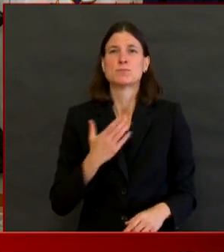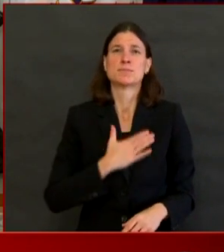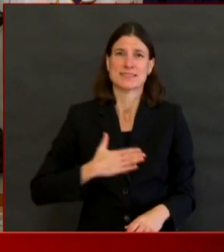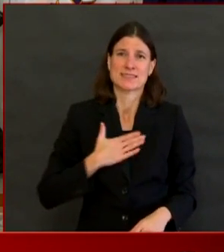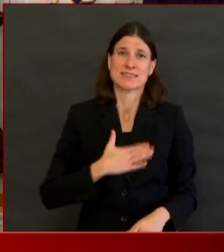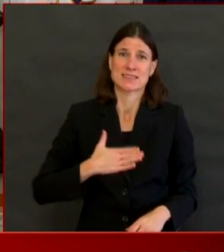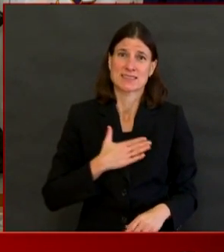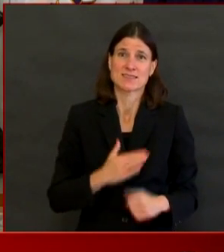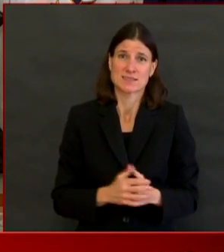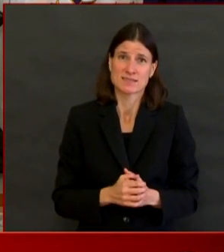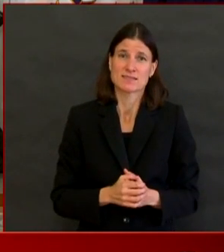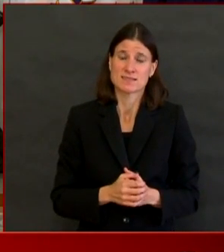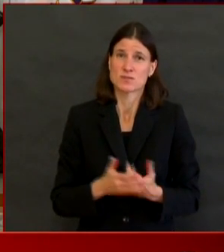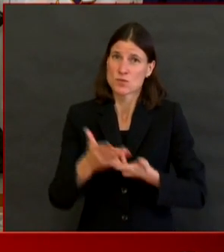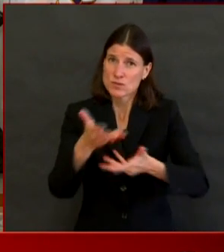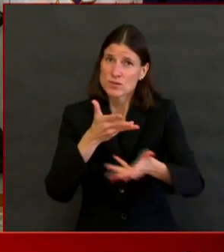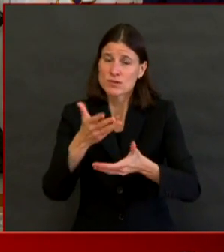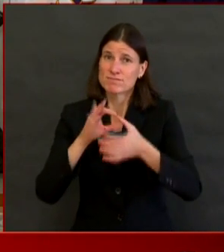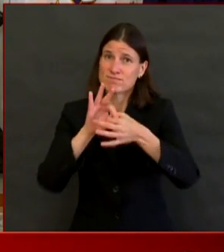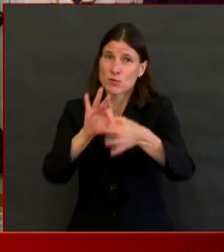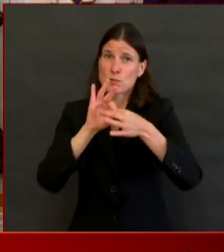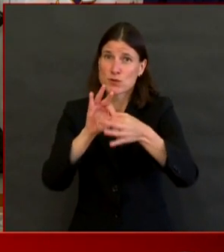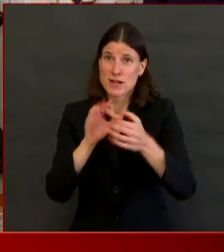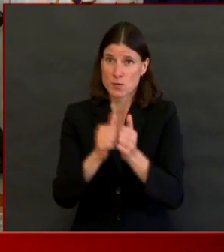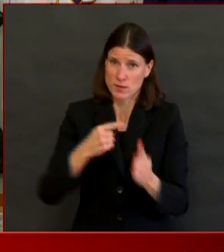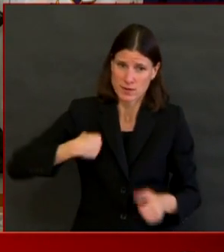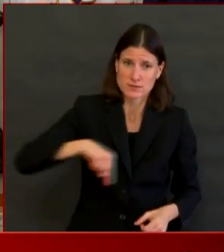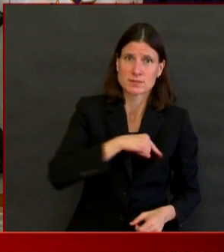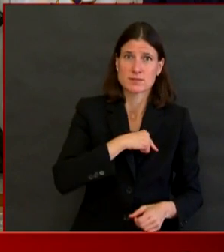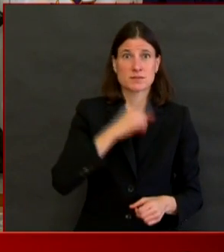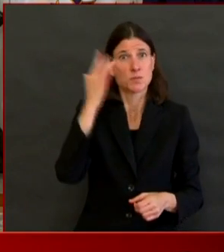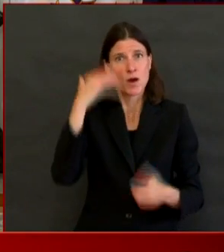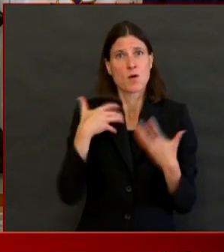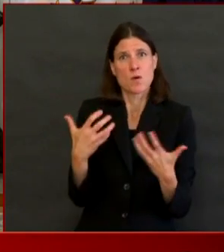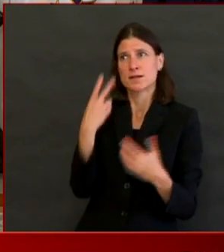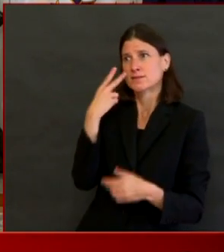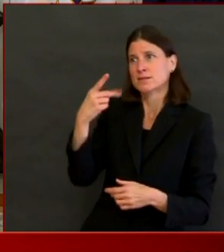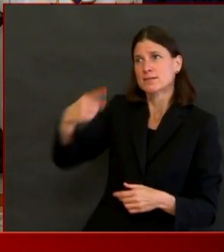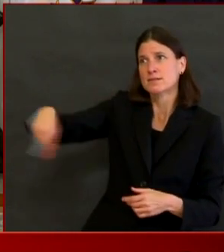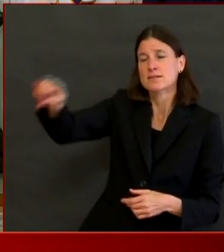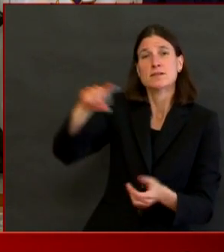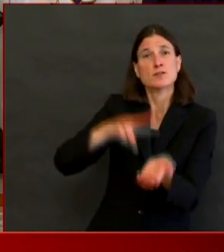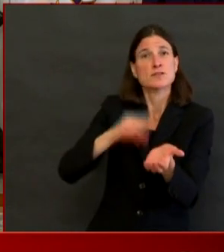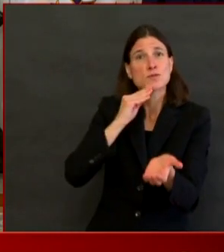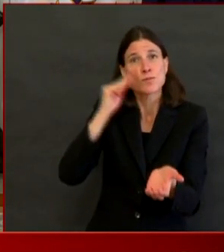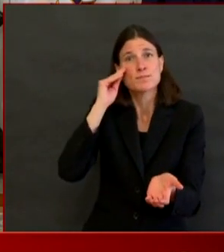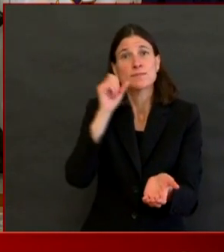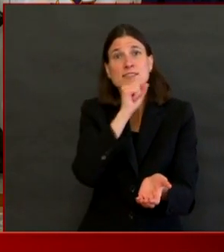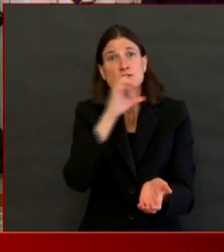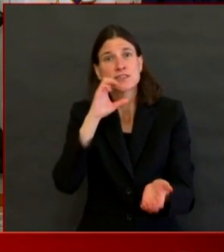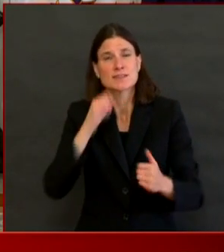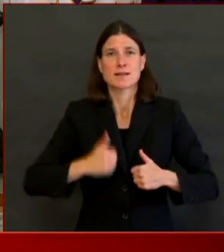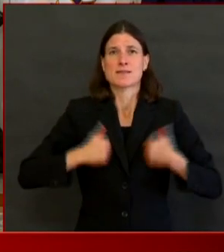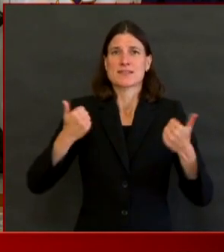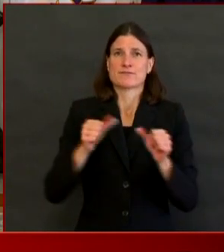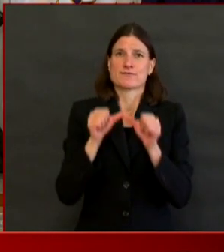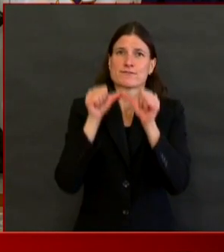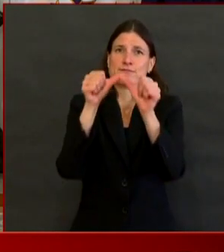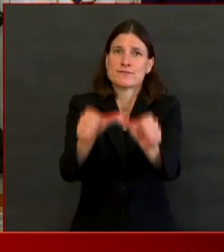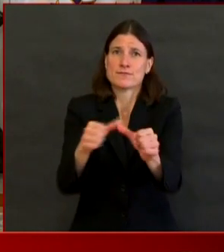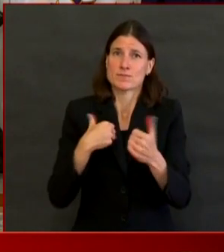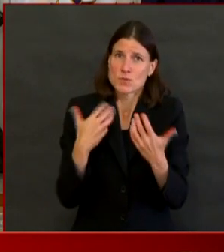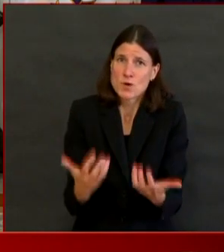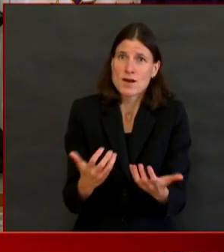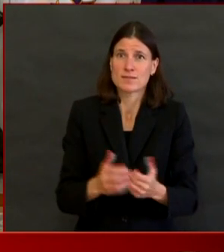loved ones alive. I want to add another message. We've been contacted by a lot of